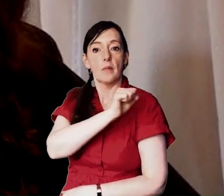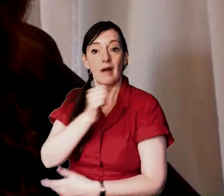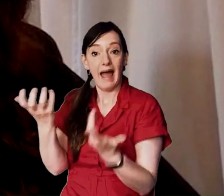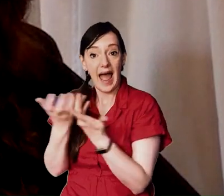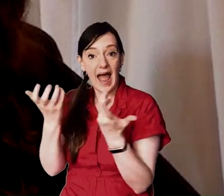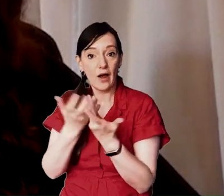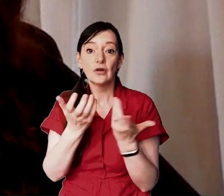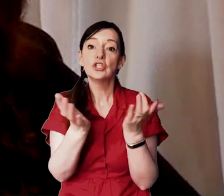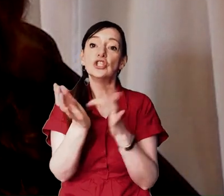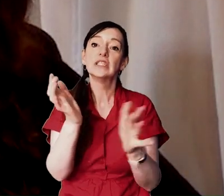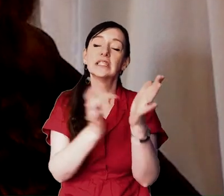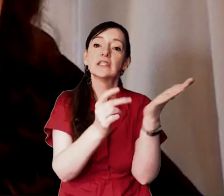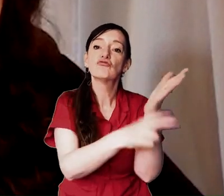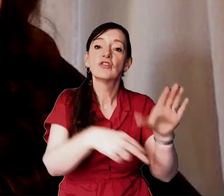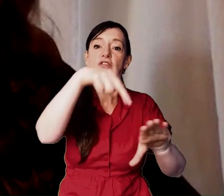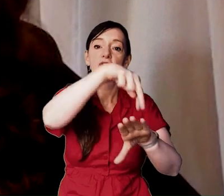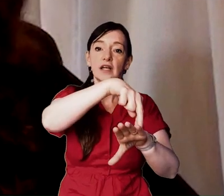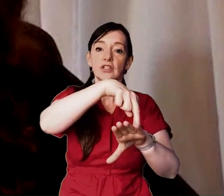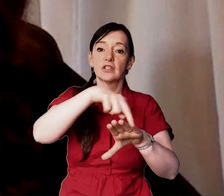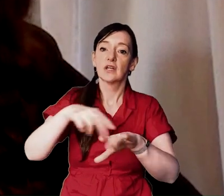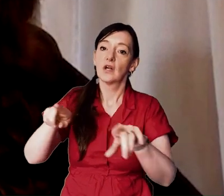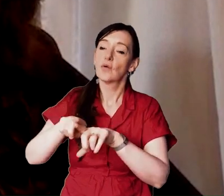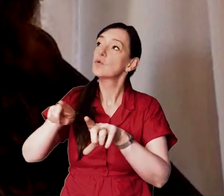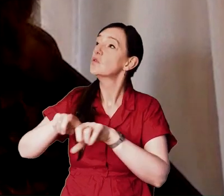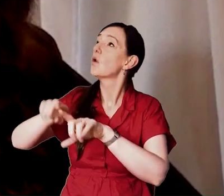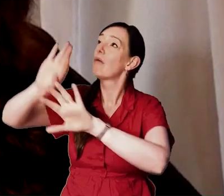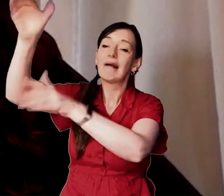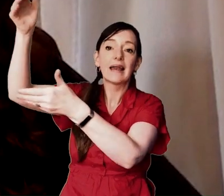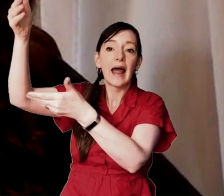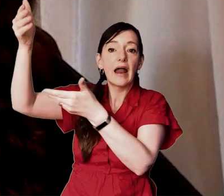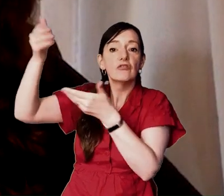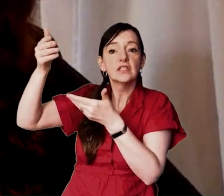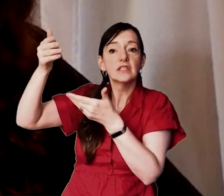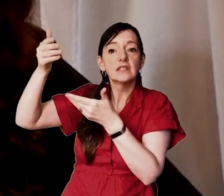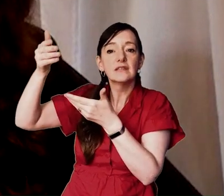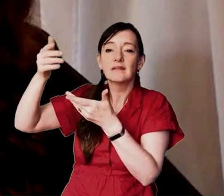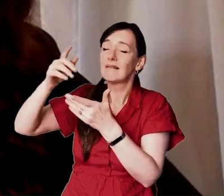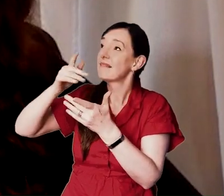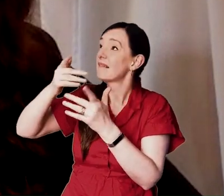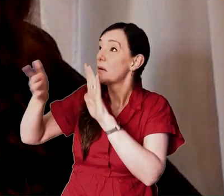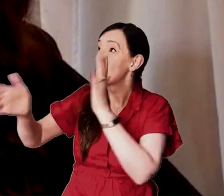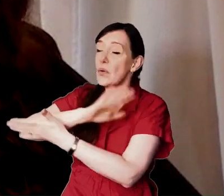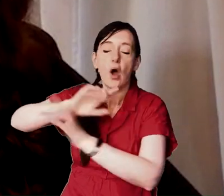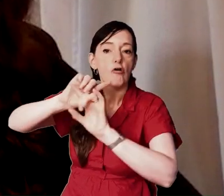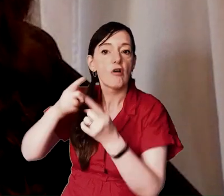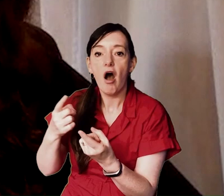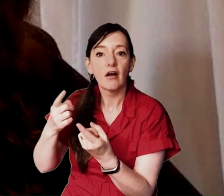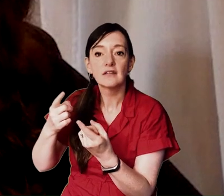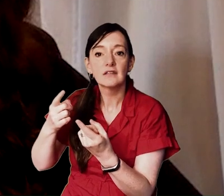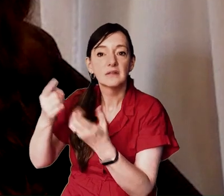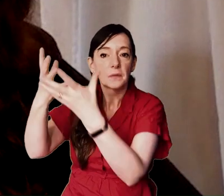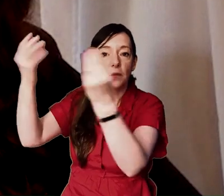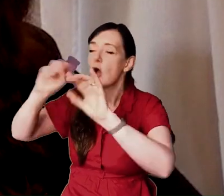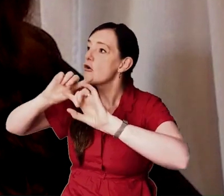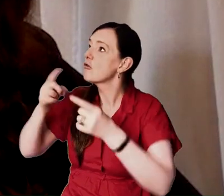from the dead and into an inheritance that can never perish spoil or fade this inheritance is kept in heaven for you